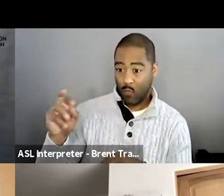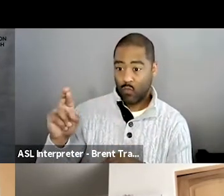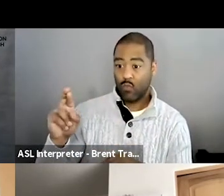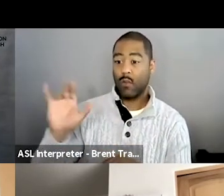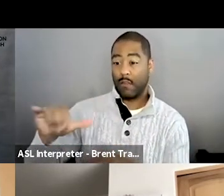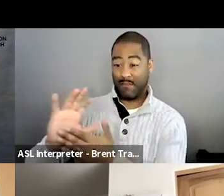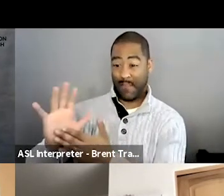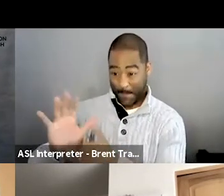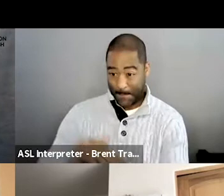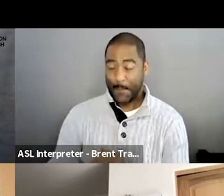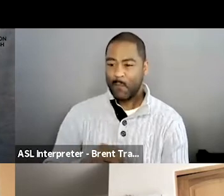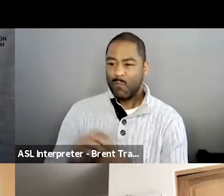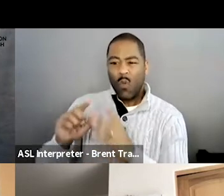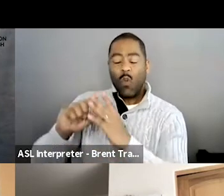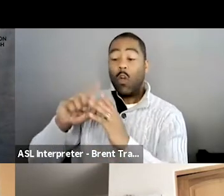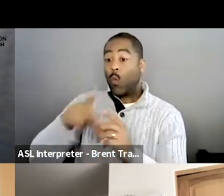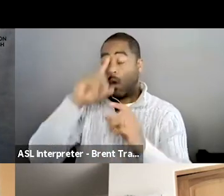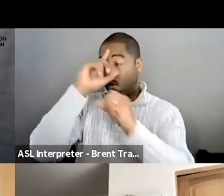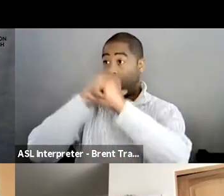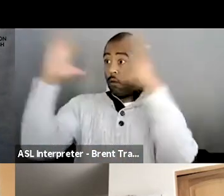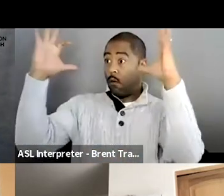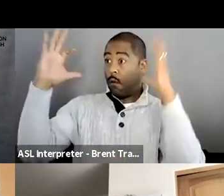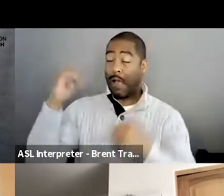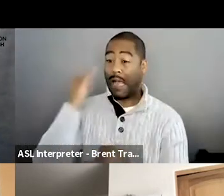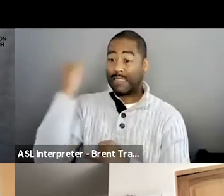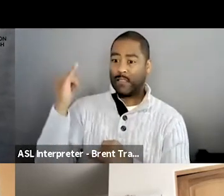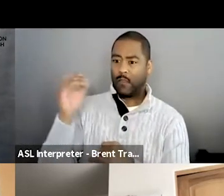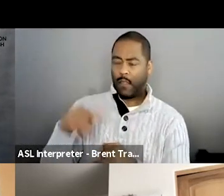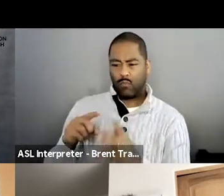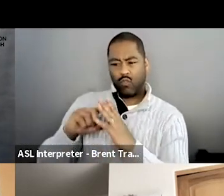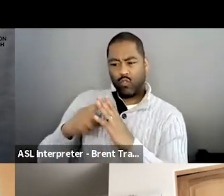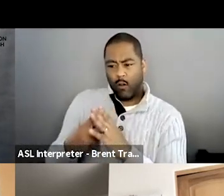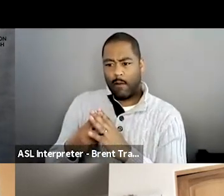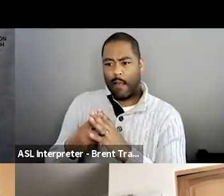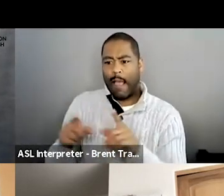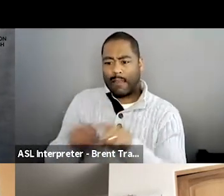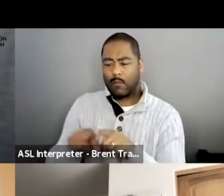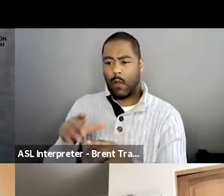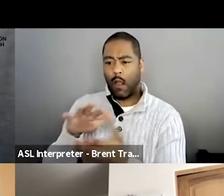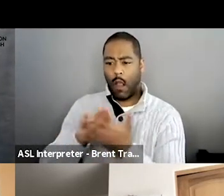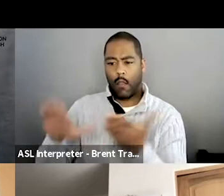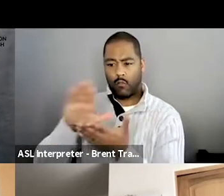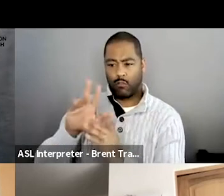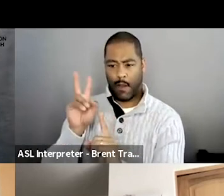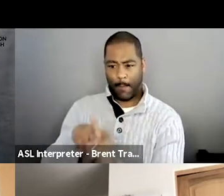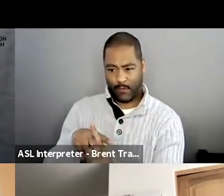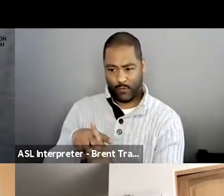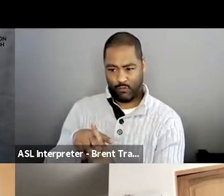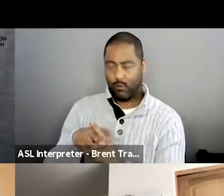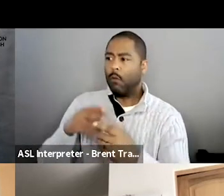college application piece and obviously became something more. When you both committed to this project, is